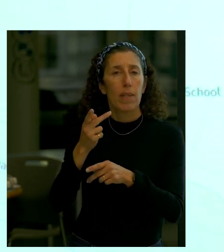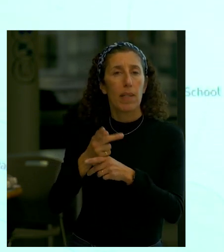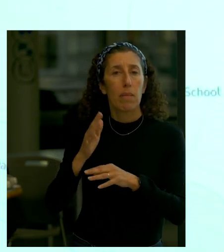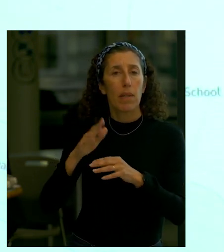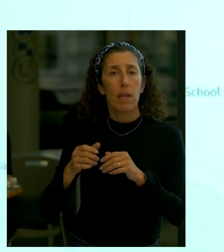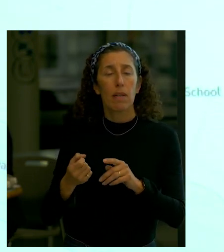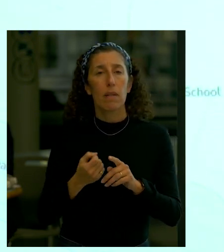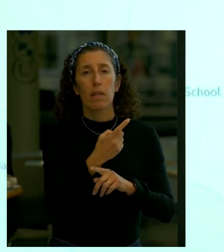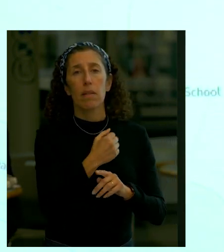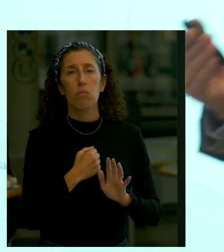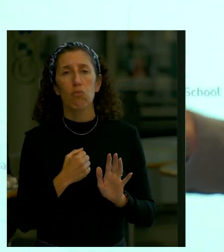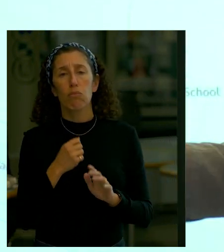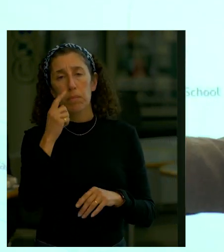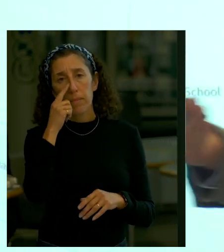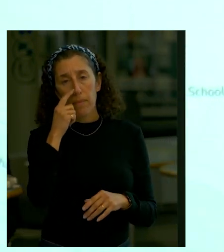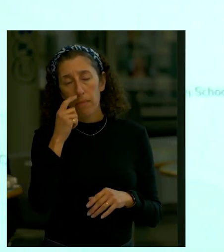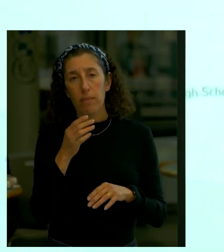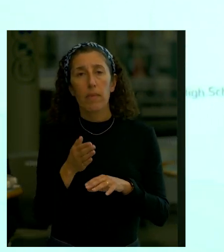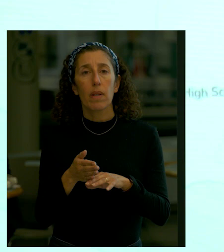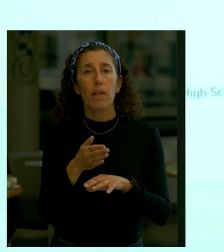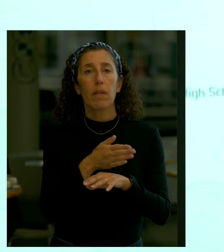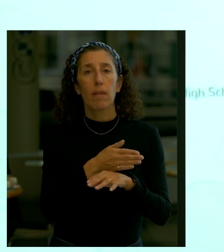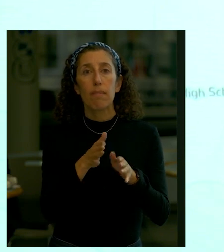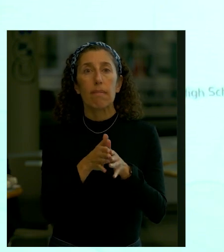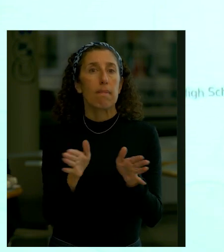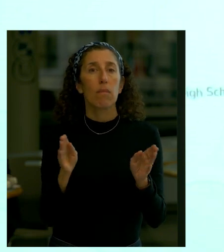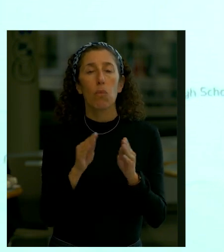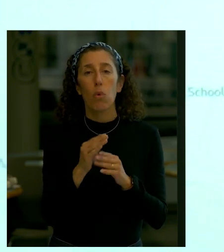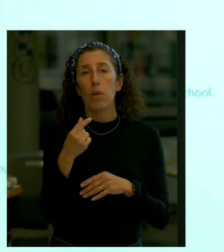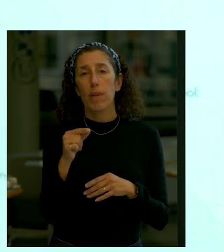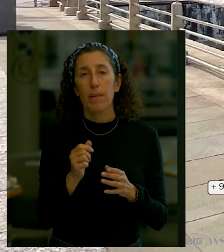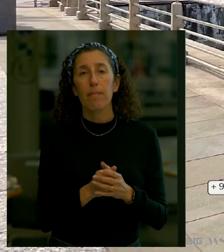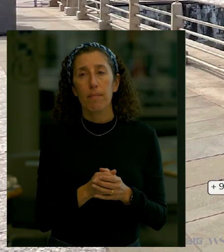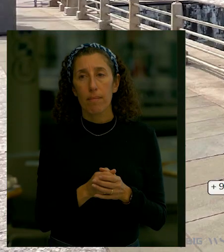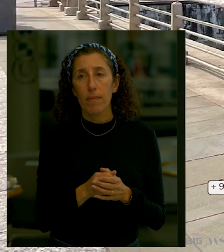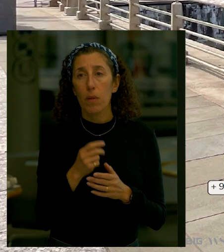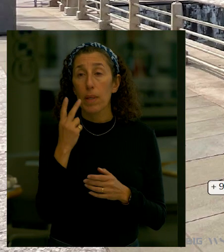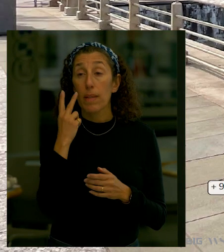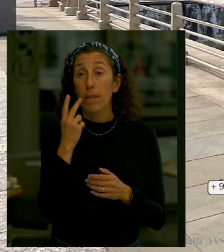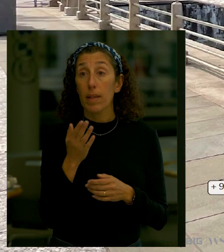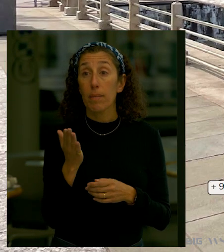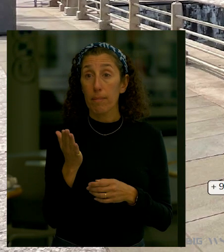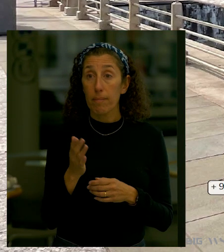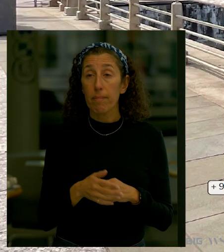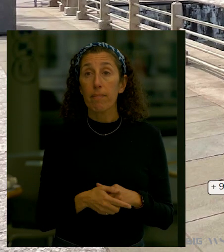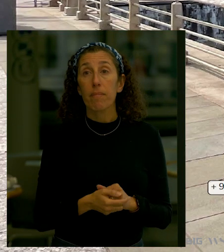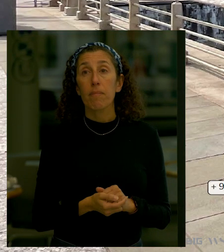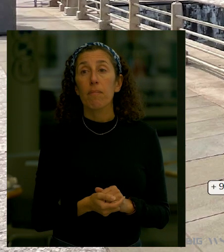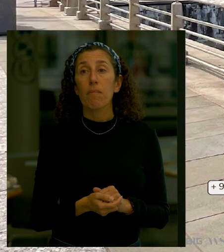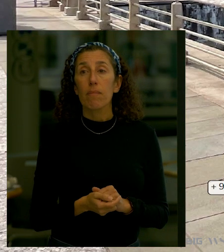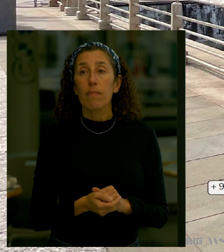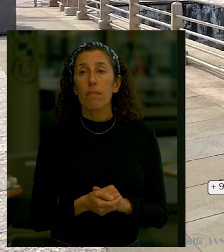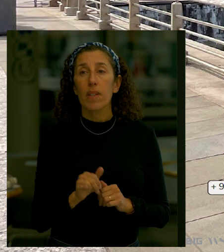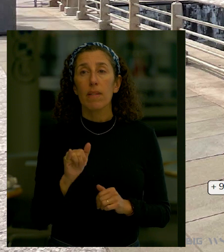and where we can increasing green space where possible so here's some shots this is the corner